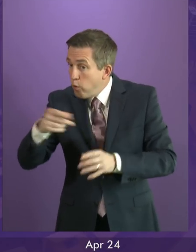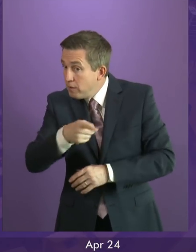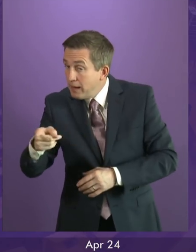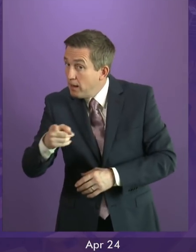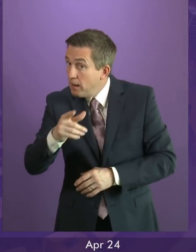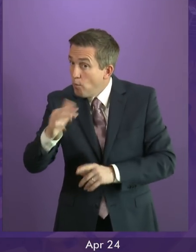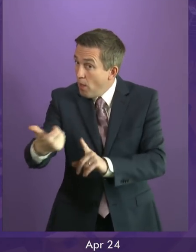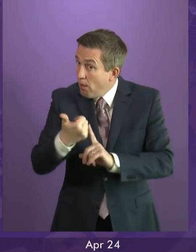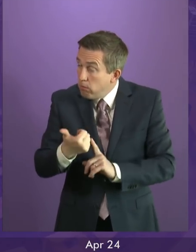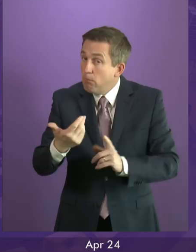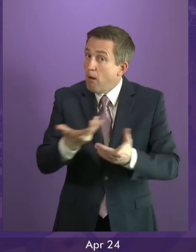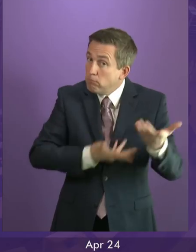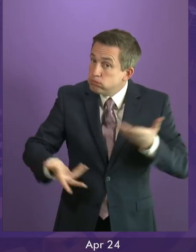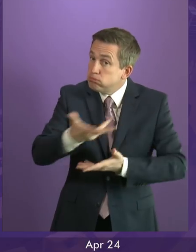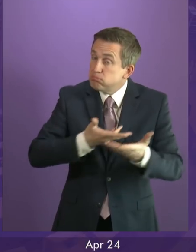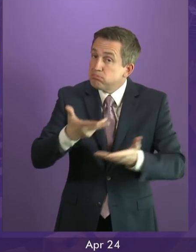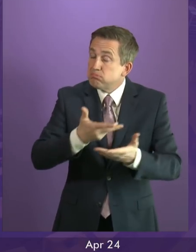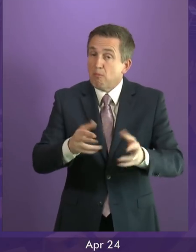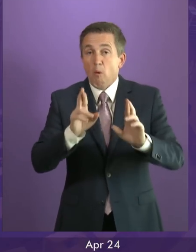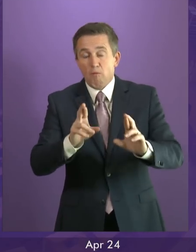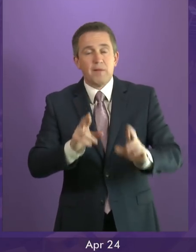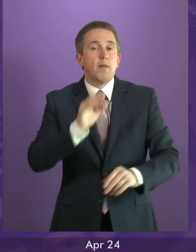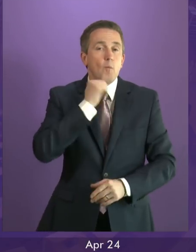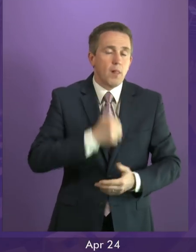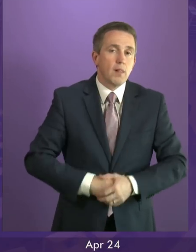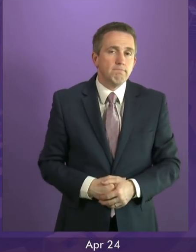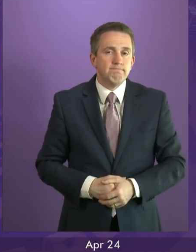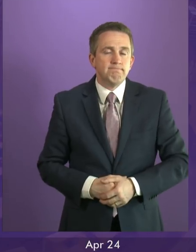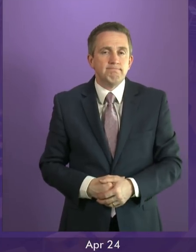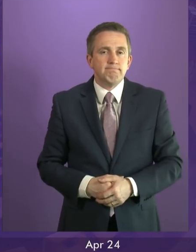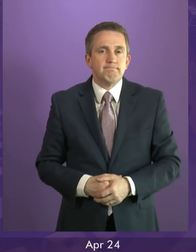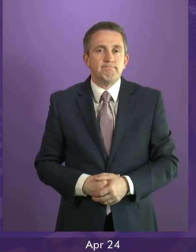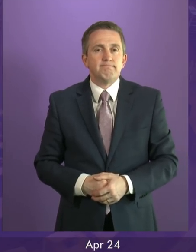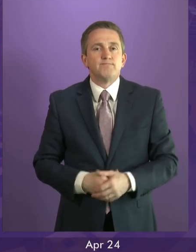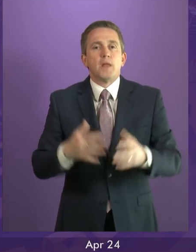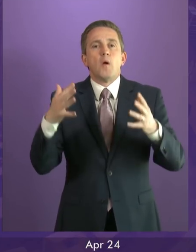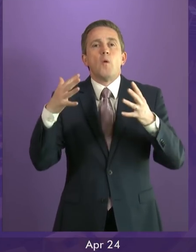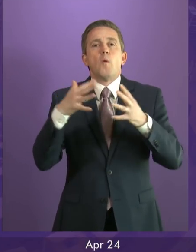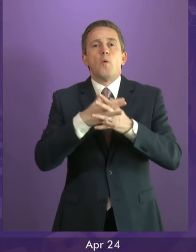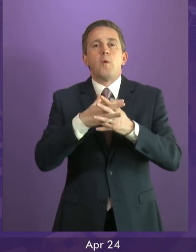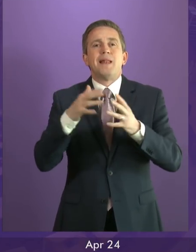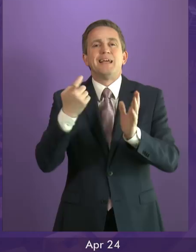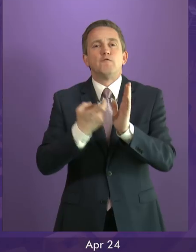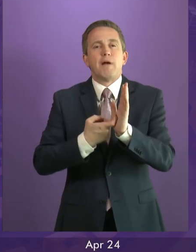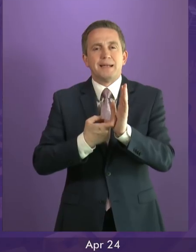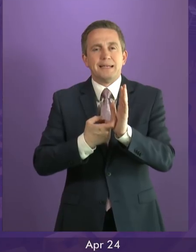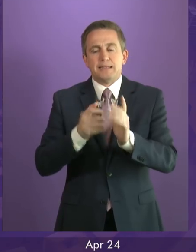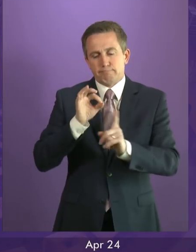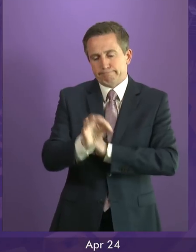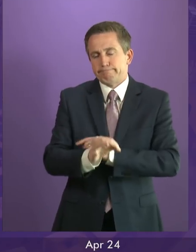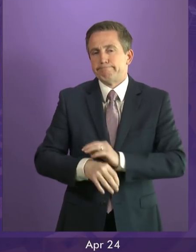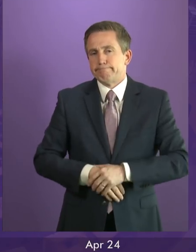opportunity to think about it and reflect on it, will be willing to do that as well. Willie Rennie, to be followed by Keith Brown. Willie Rennie.